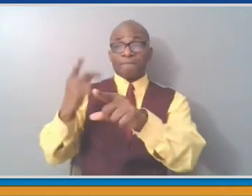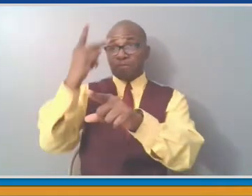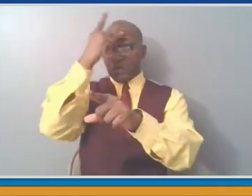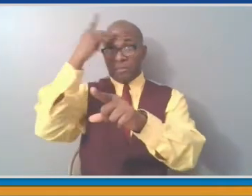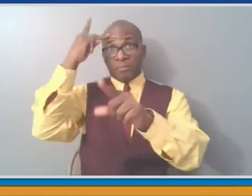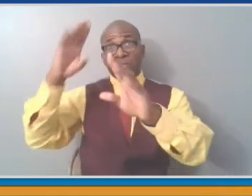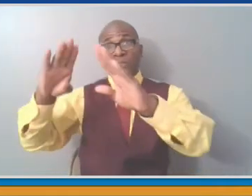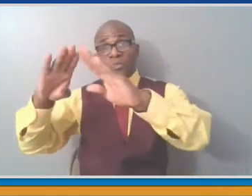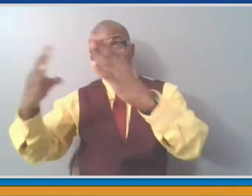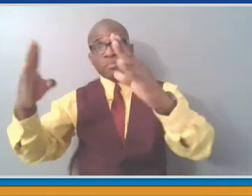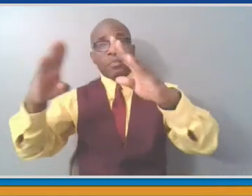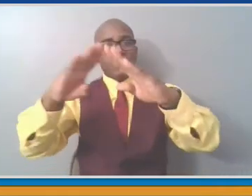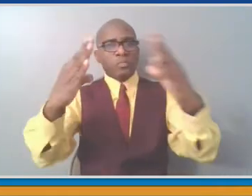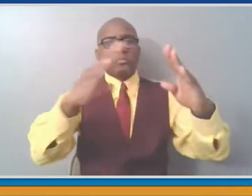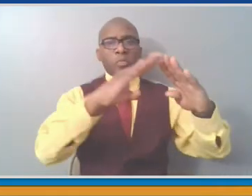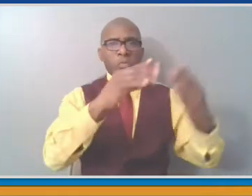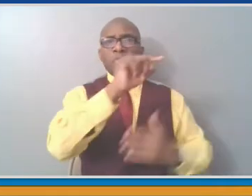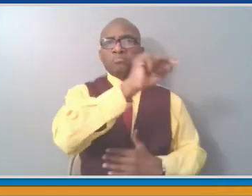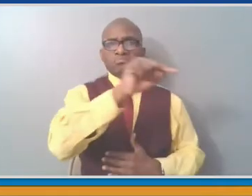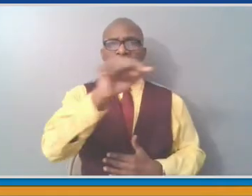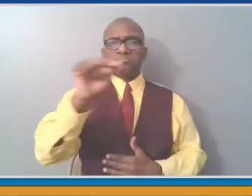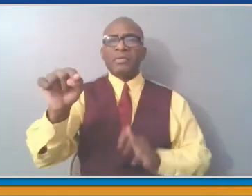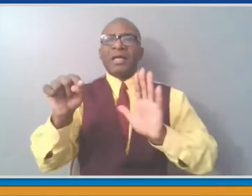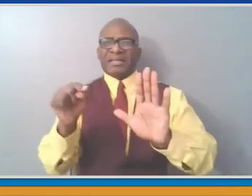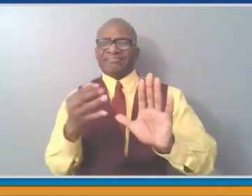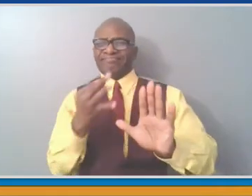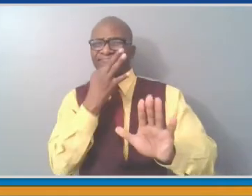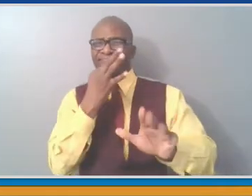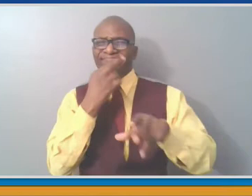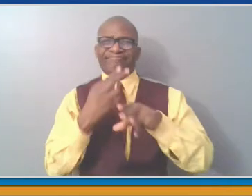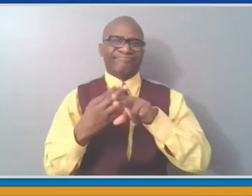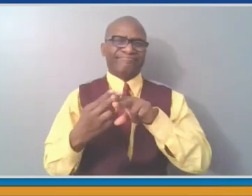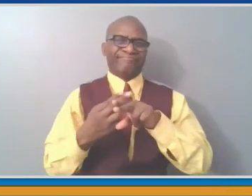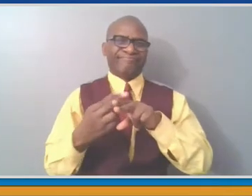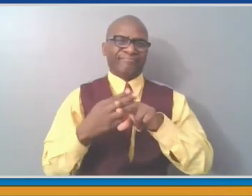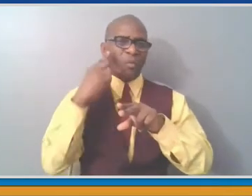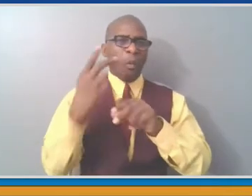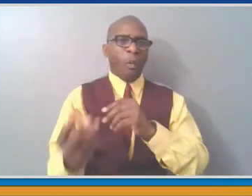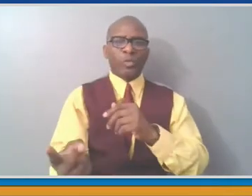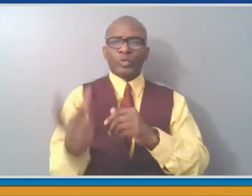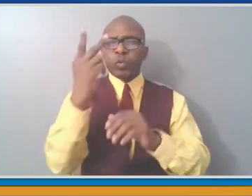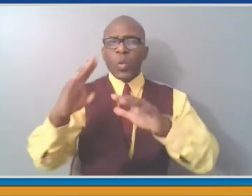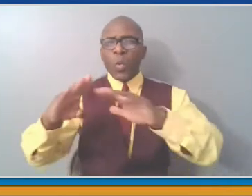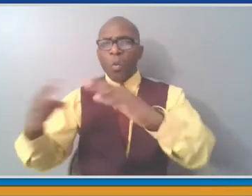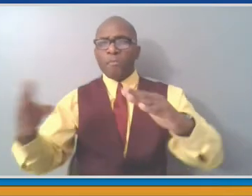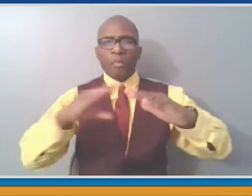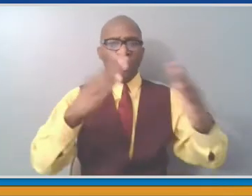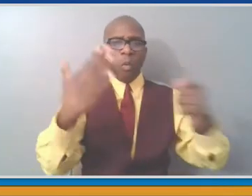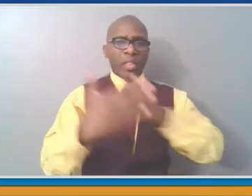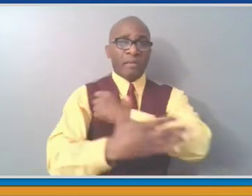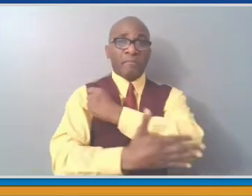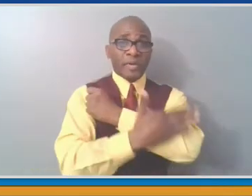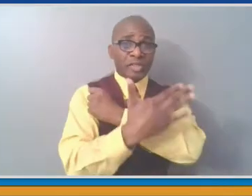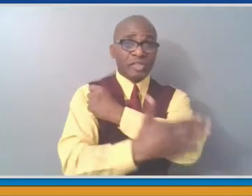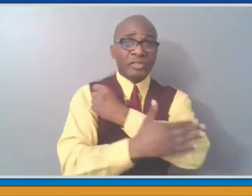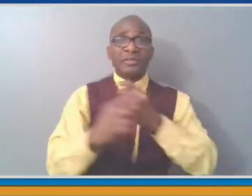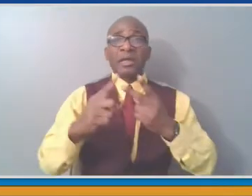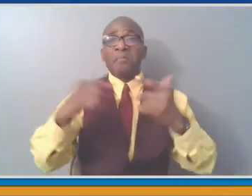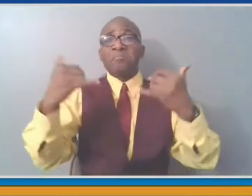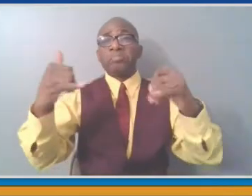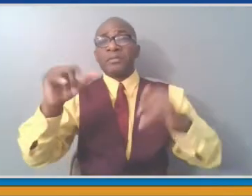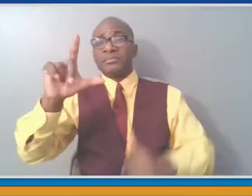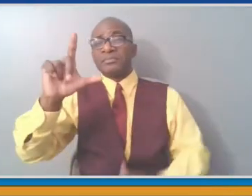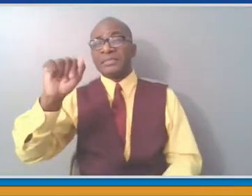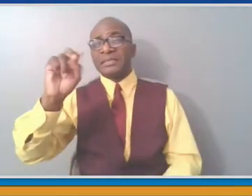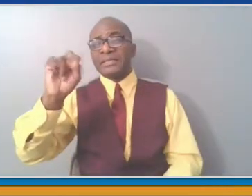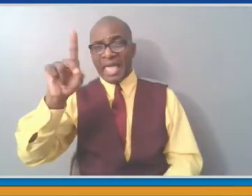two of our beaches, the Playland Beach and the Croton Point Park Beach. They will both open on Memorial Day weekend, which